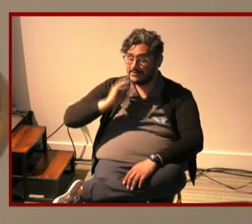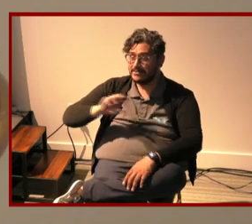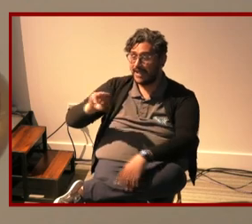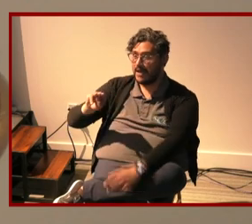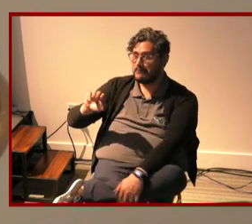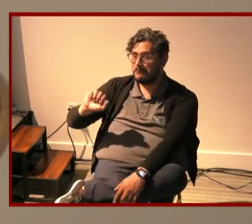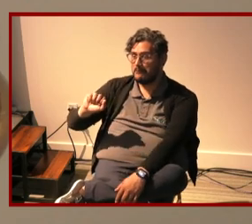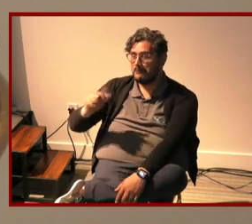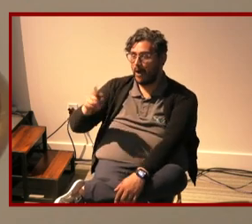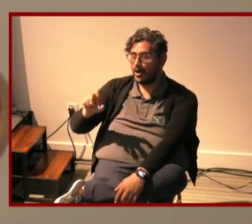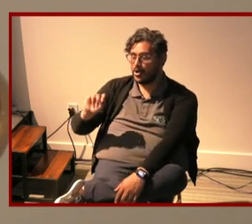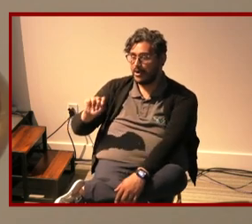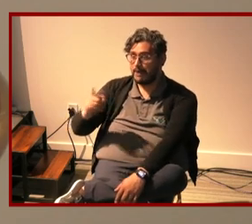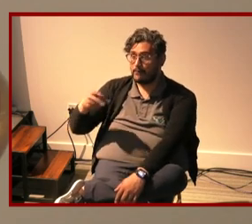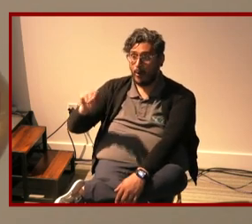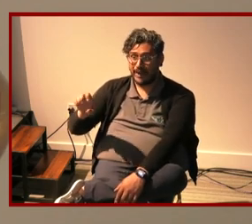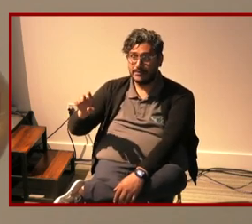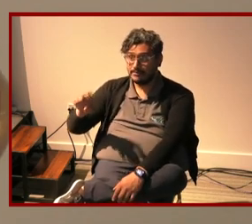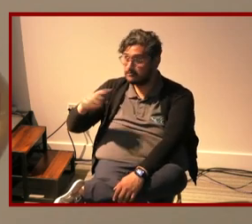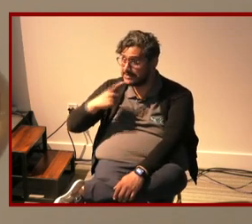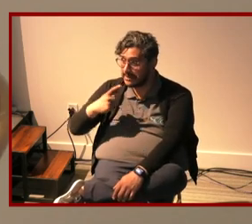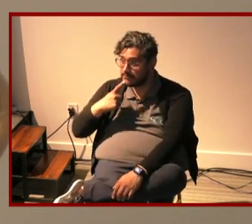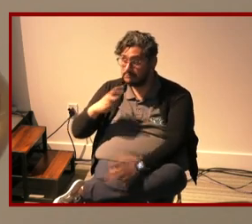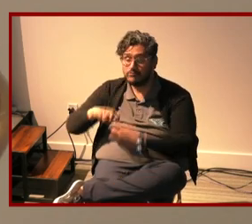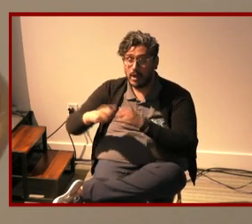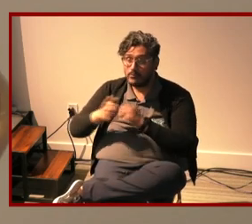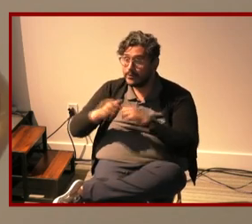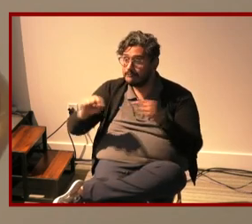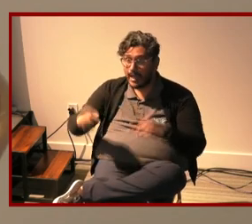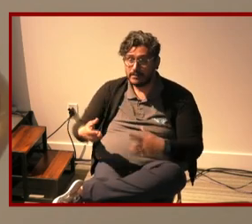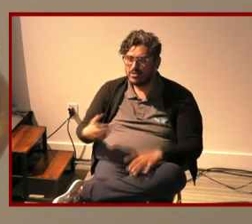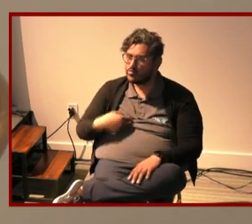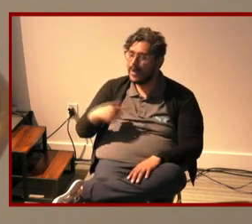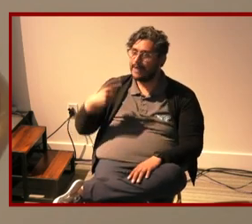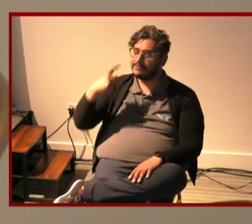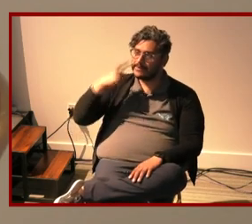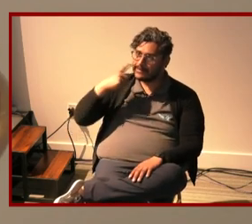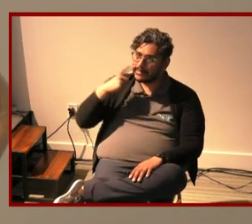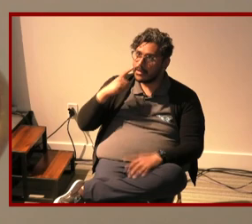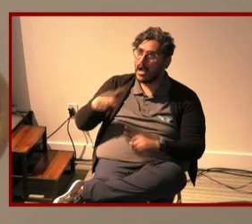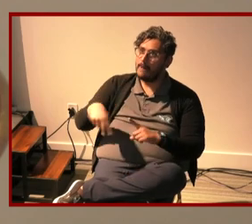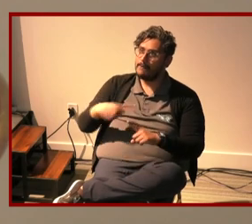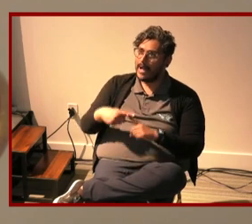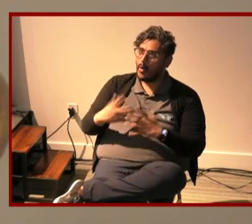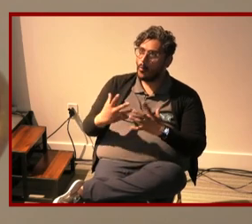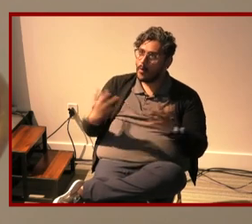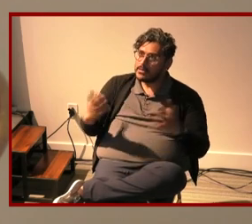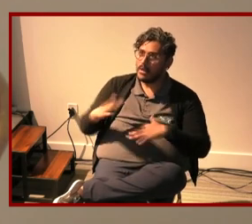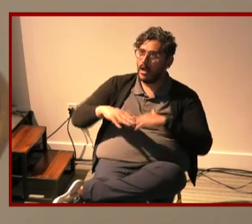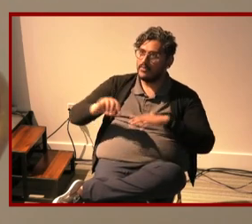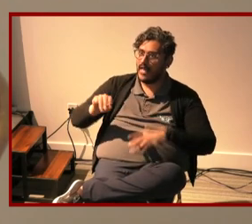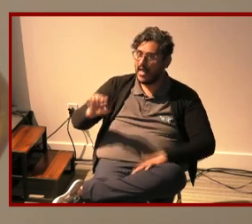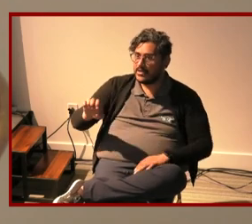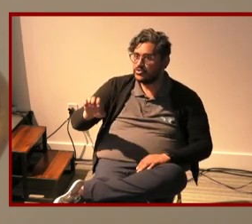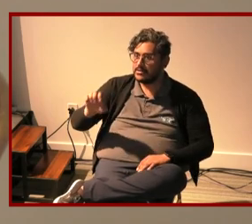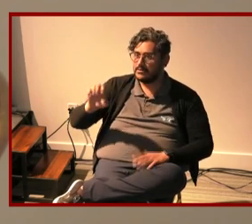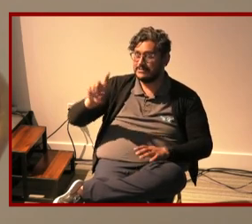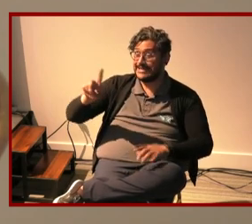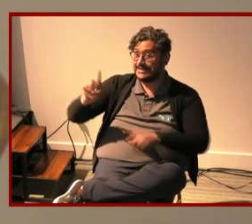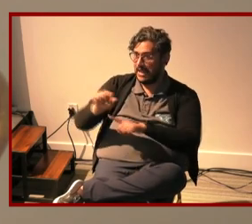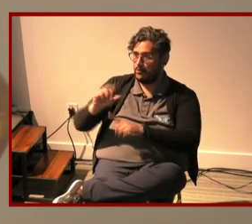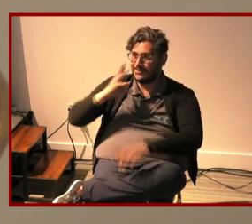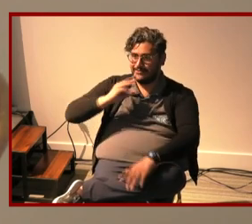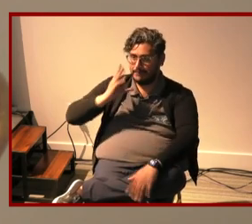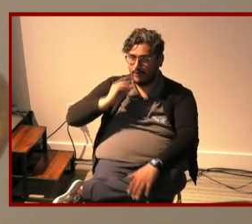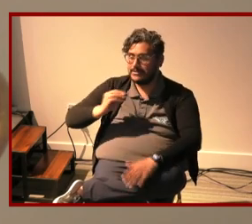has said there's the problem of pain um and so i'm thinking a lot about the edges about um disabled experiences that